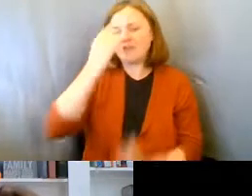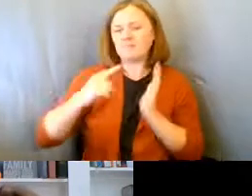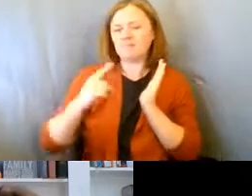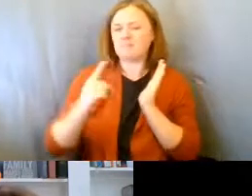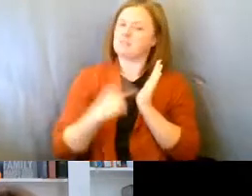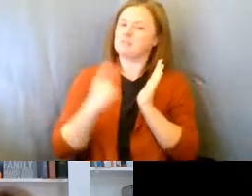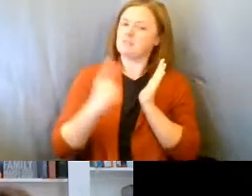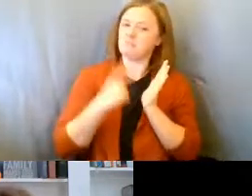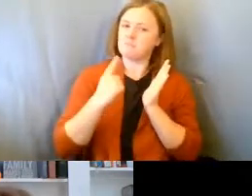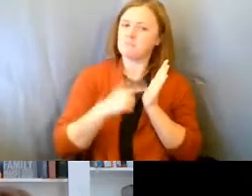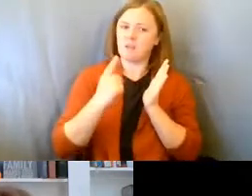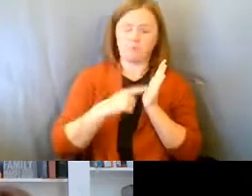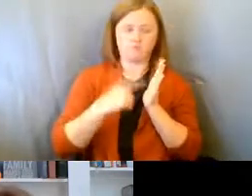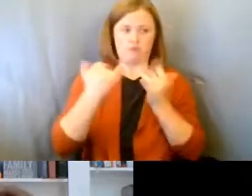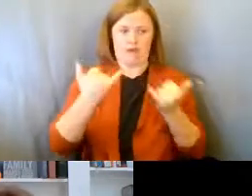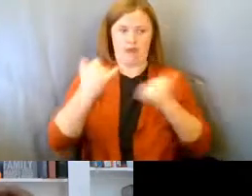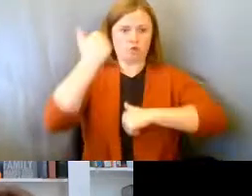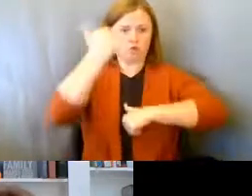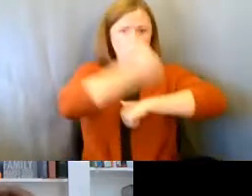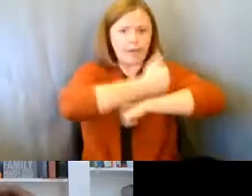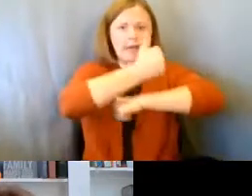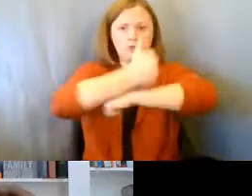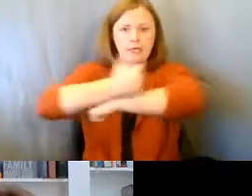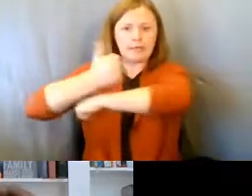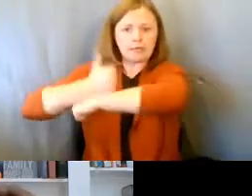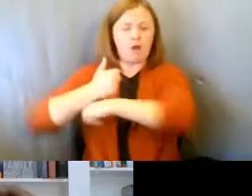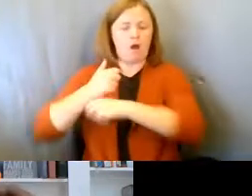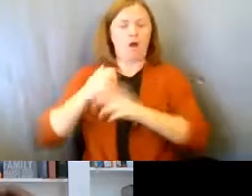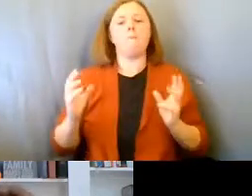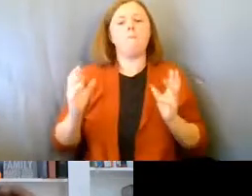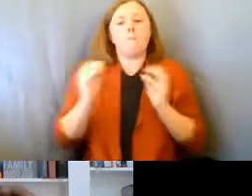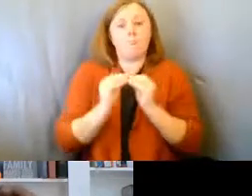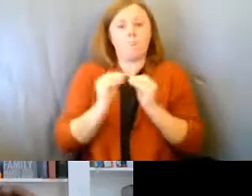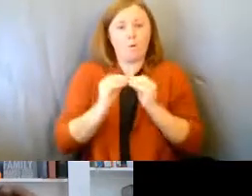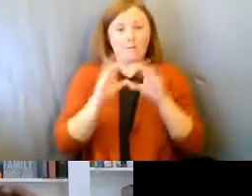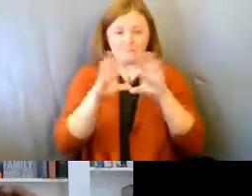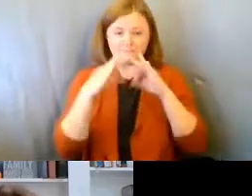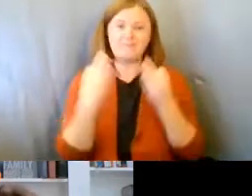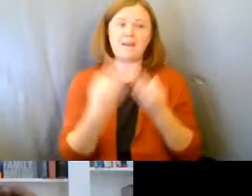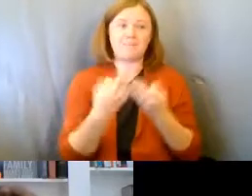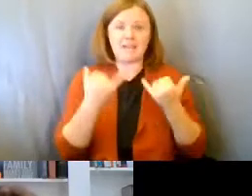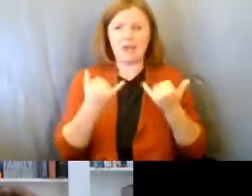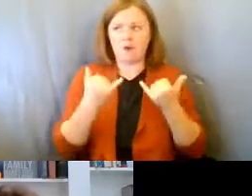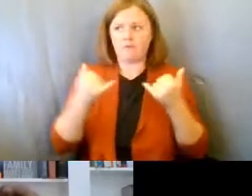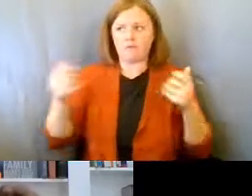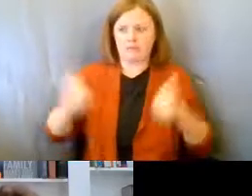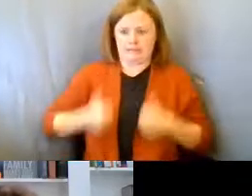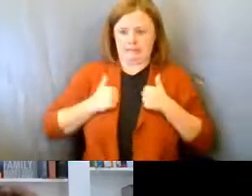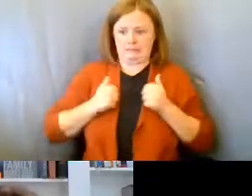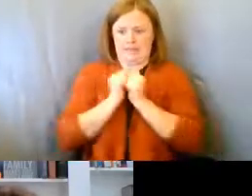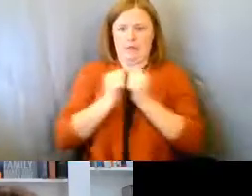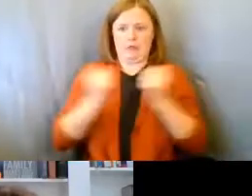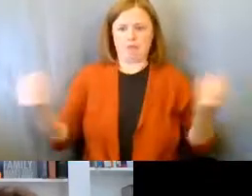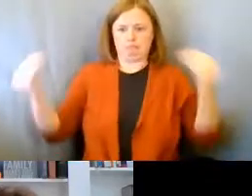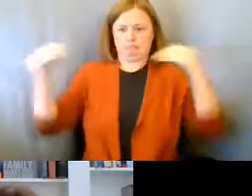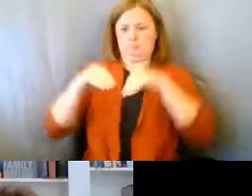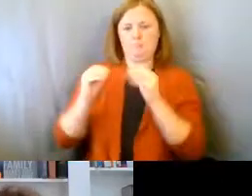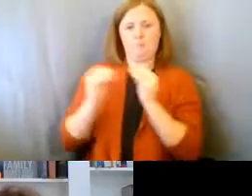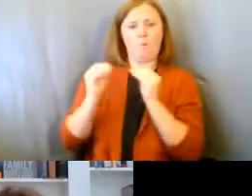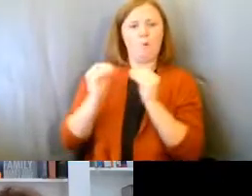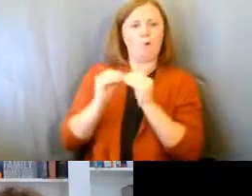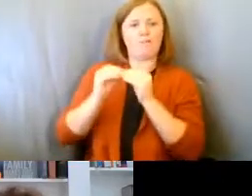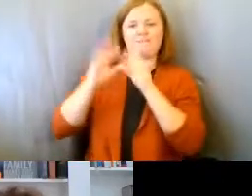with all the shutdowns, we have more, um, families cohabitating and more different generations